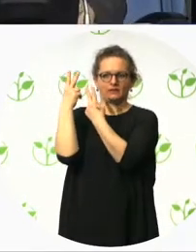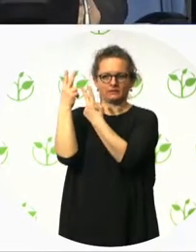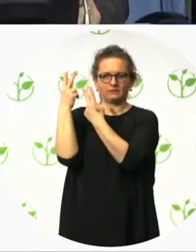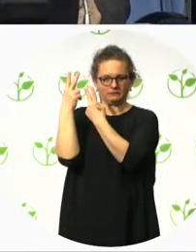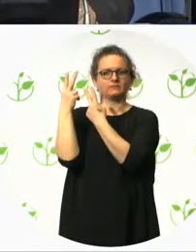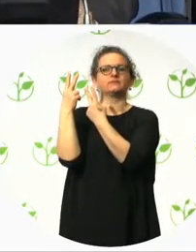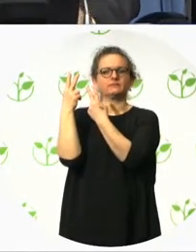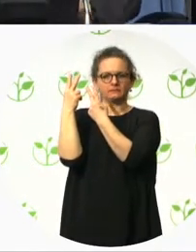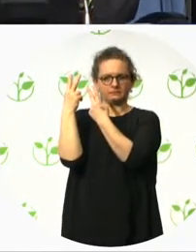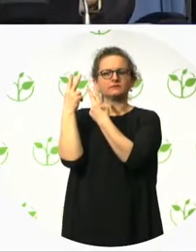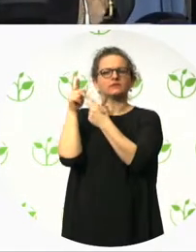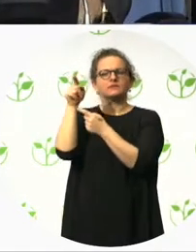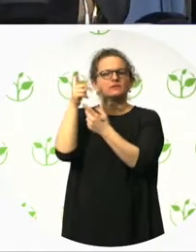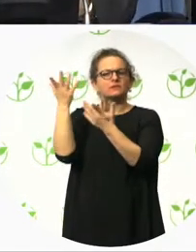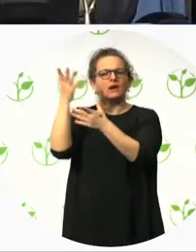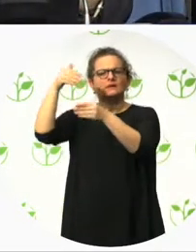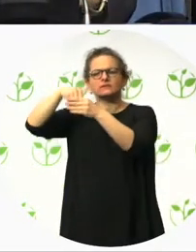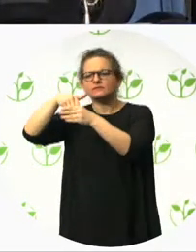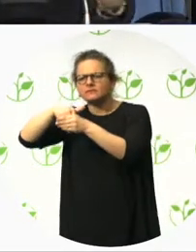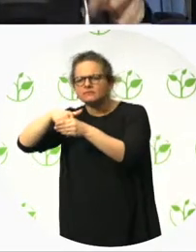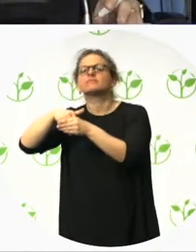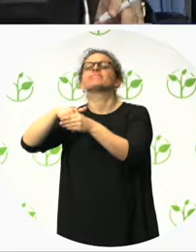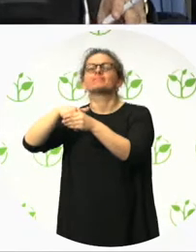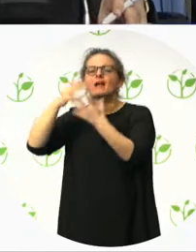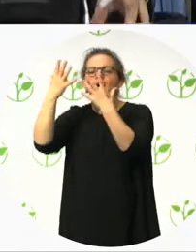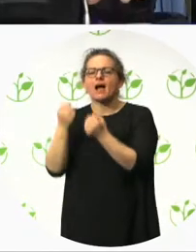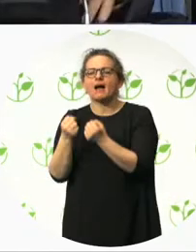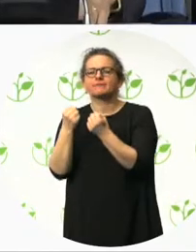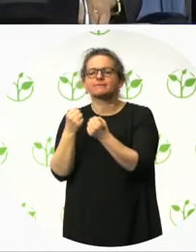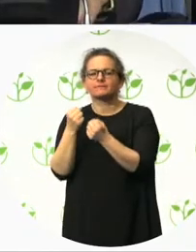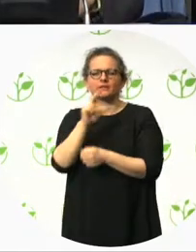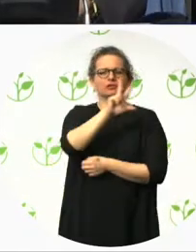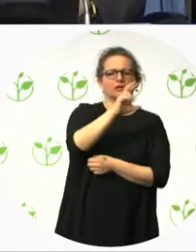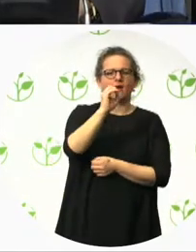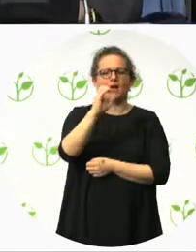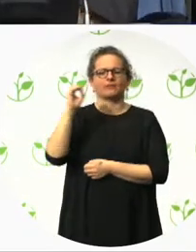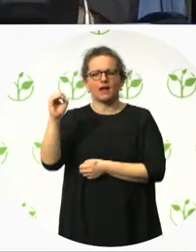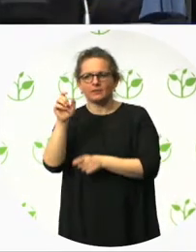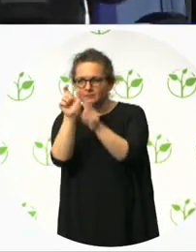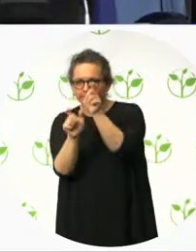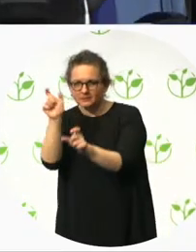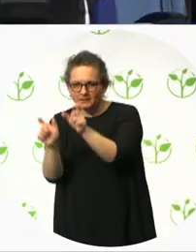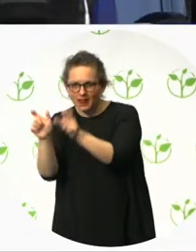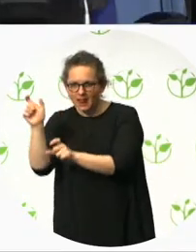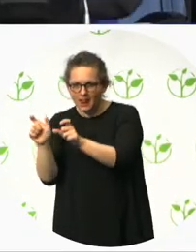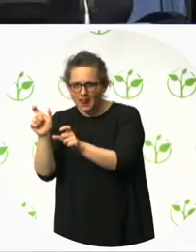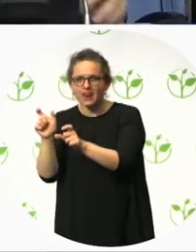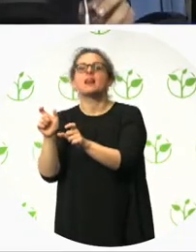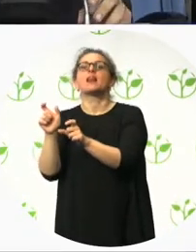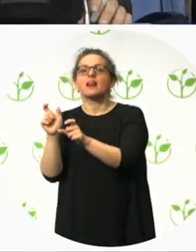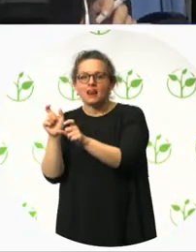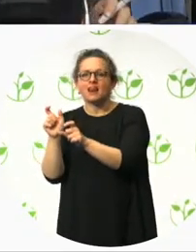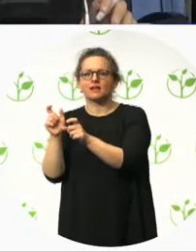300 professionals, it provides services to around 2,000 persons with intellectual disabilities and their families. And in the other hand,